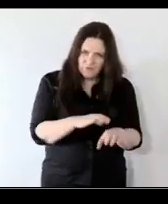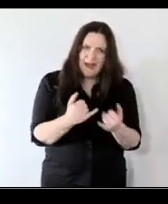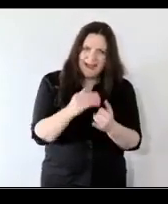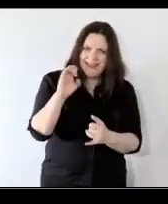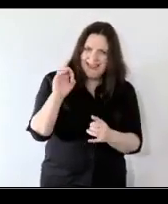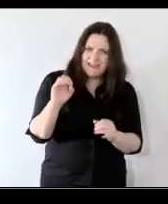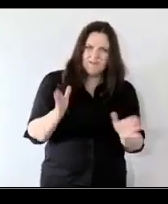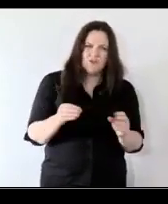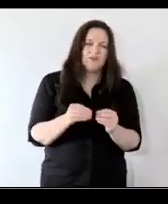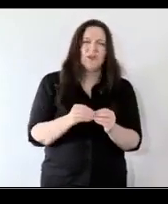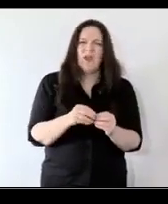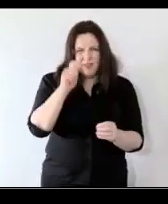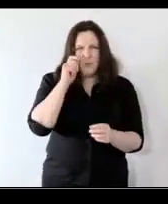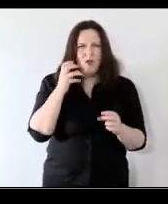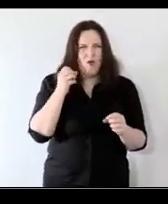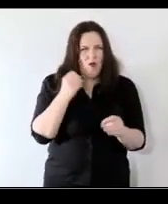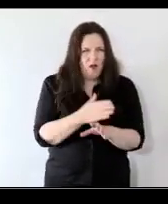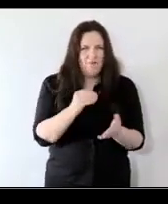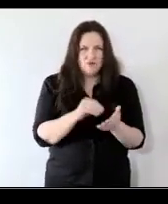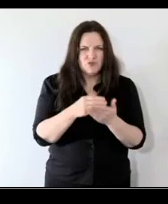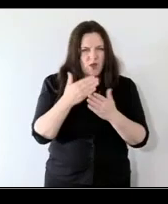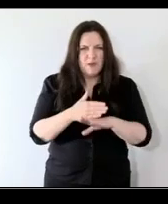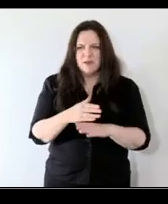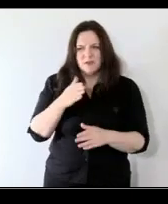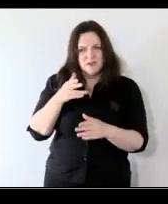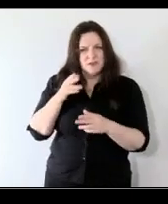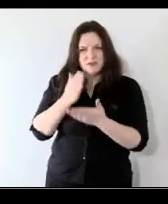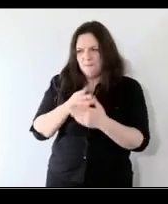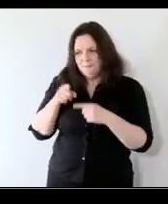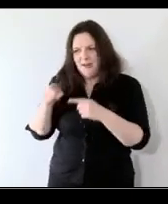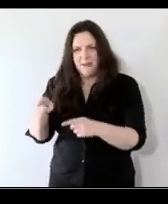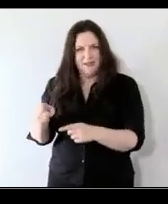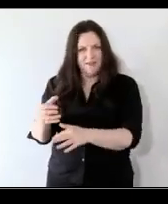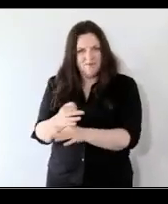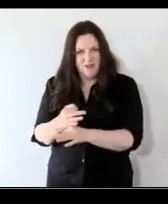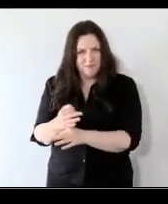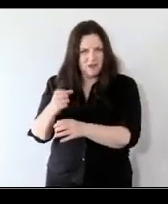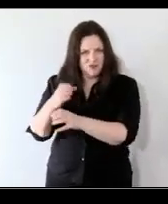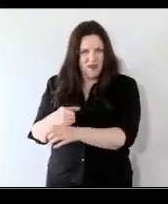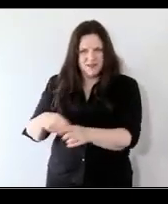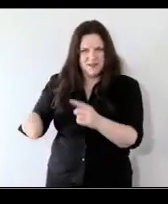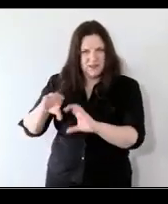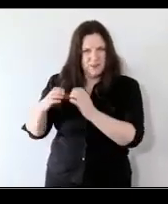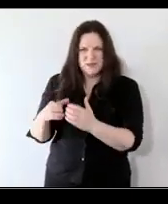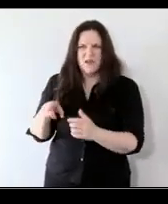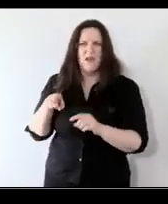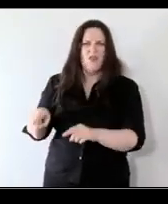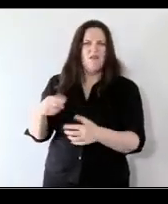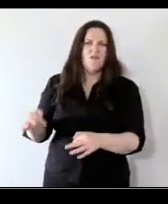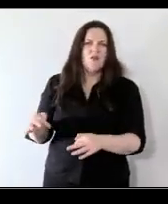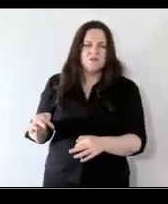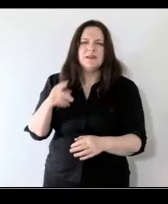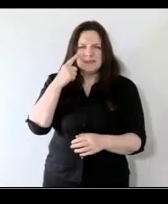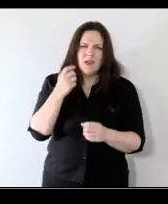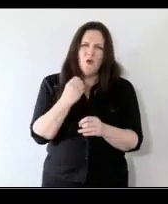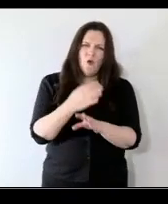do to change the narrative on child poverty stop blaming the individual child the individual family the individual community and actually see this as all of our issues